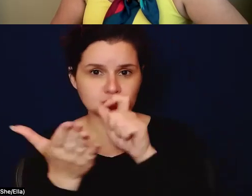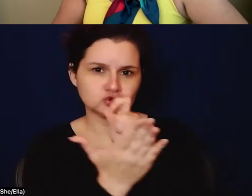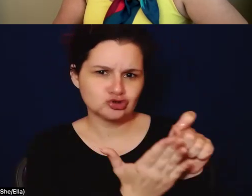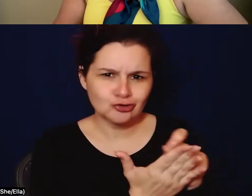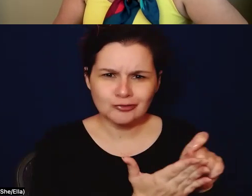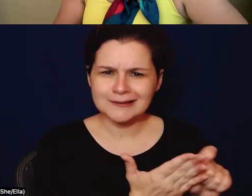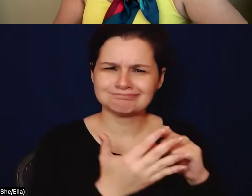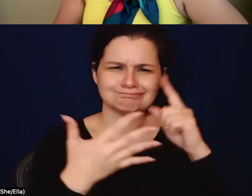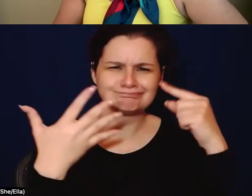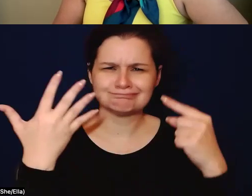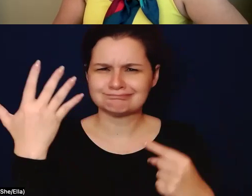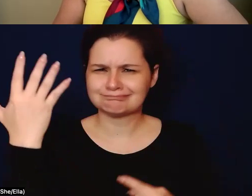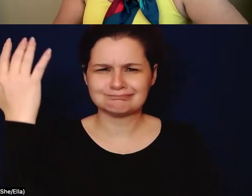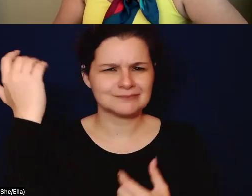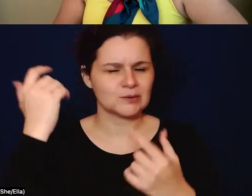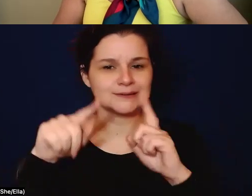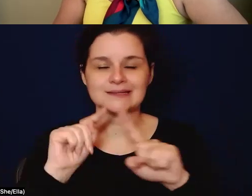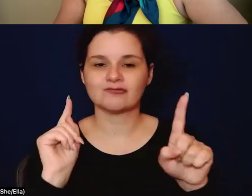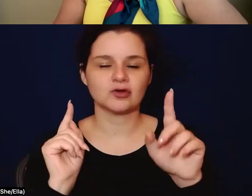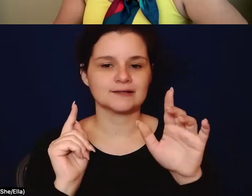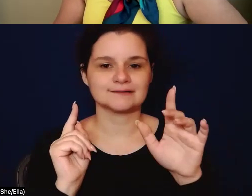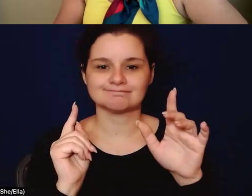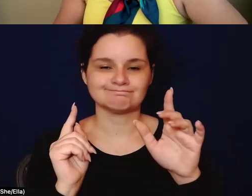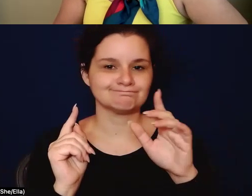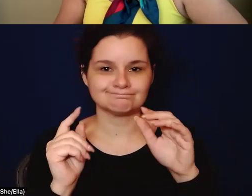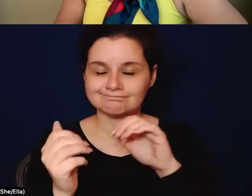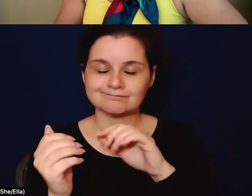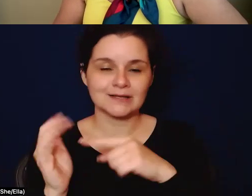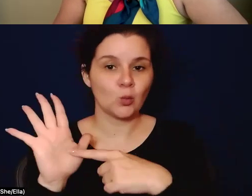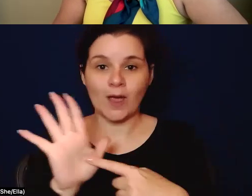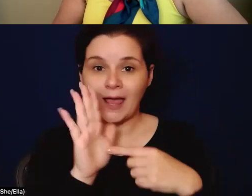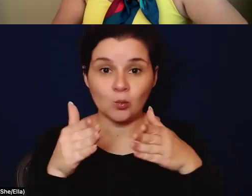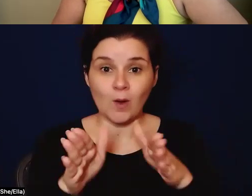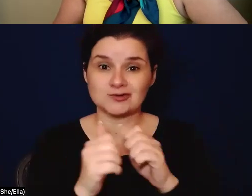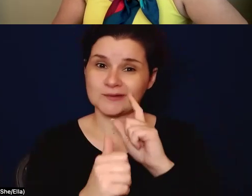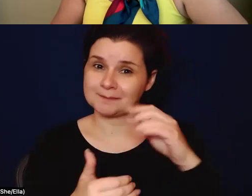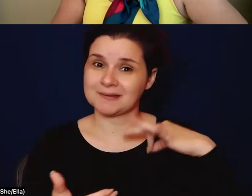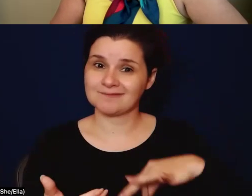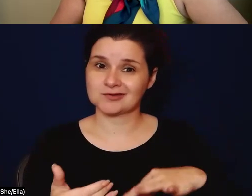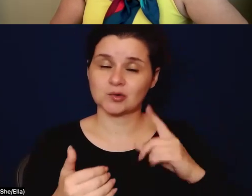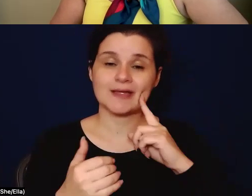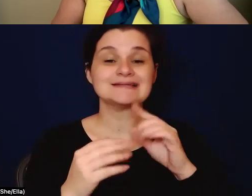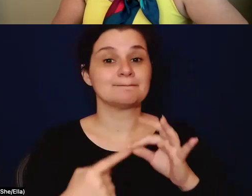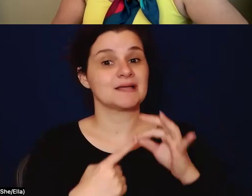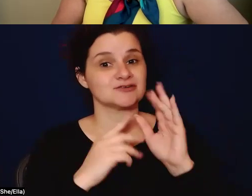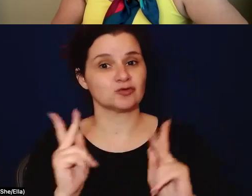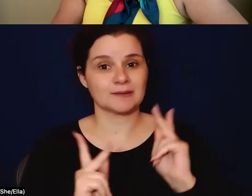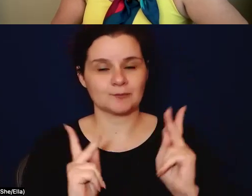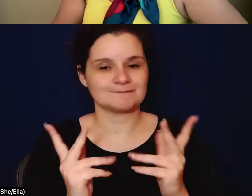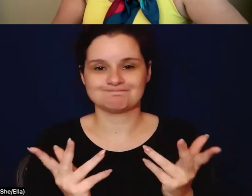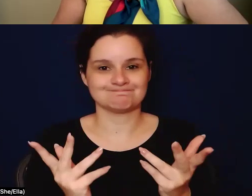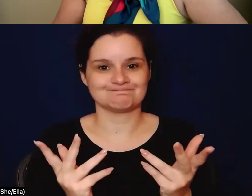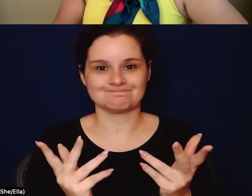any of these different, like, you know, sort of modalities can be really helpful, especially for folks that they just can't